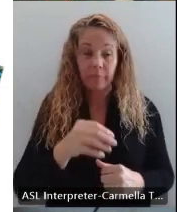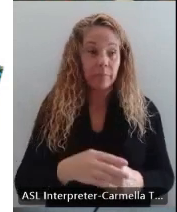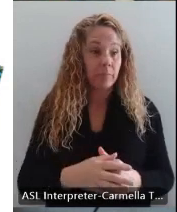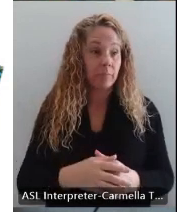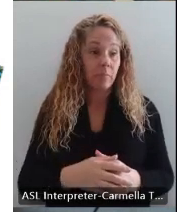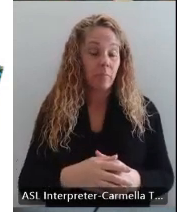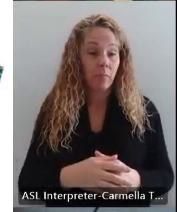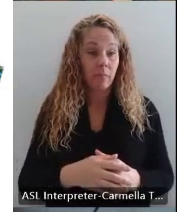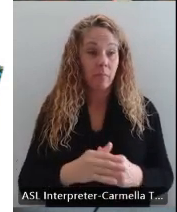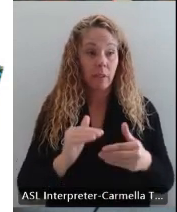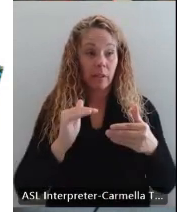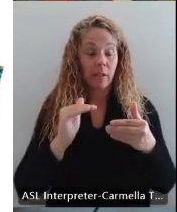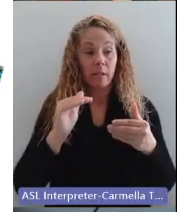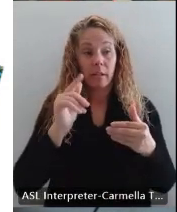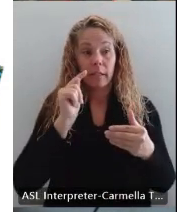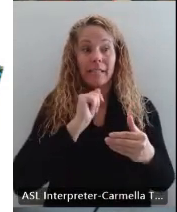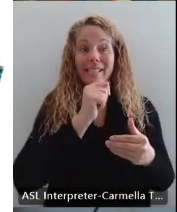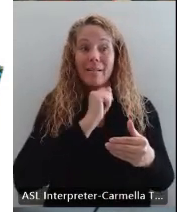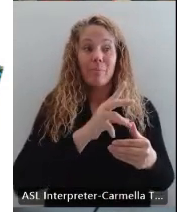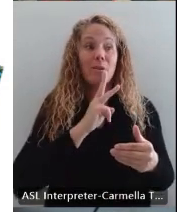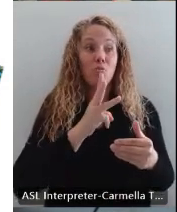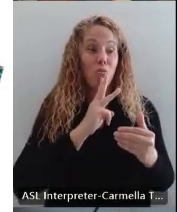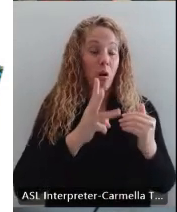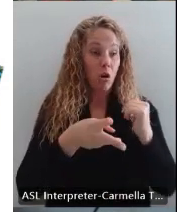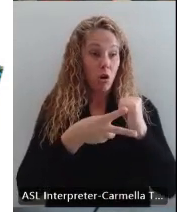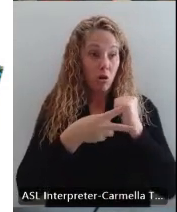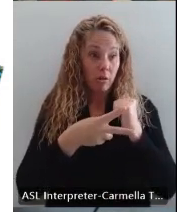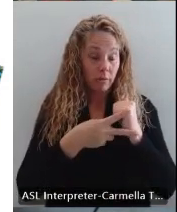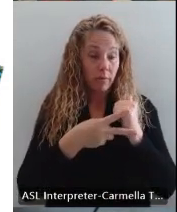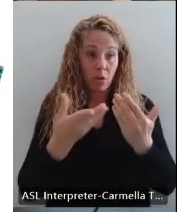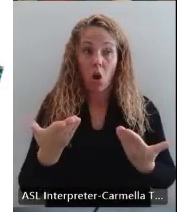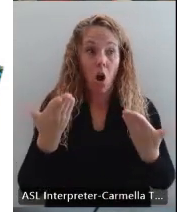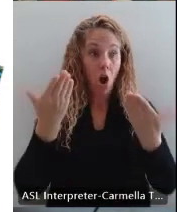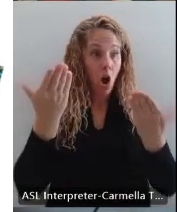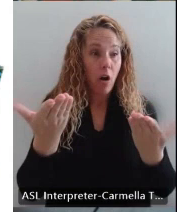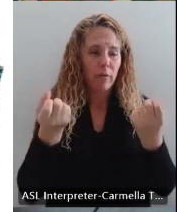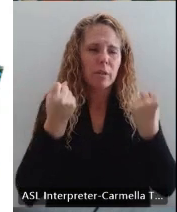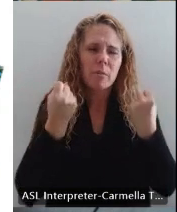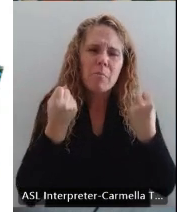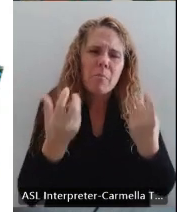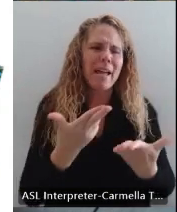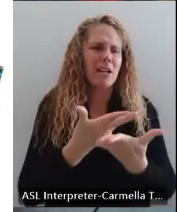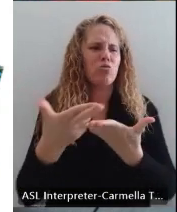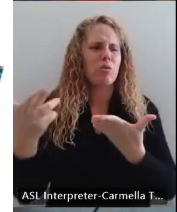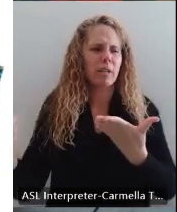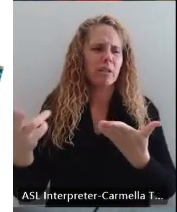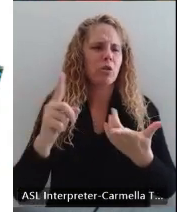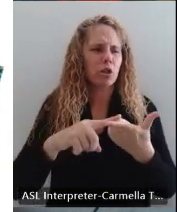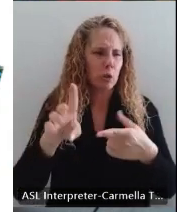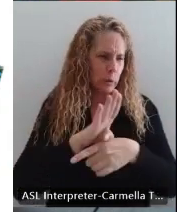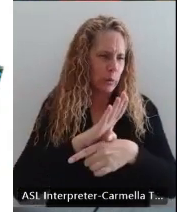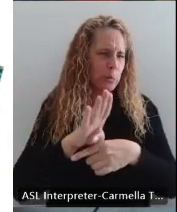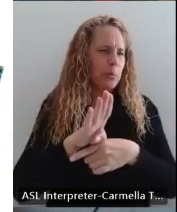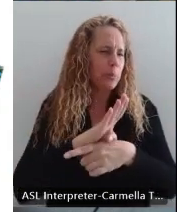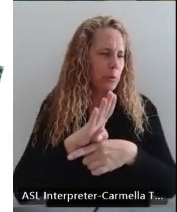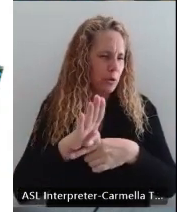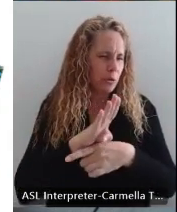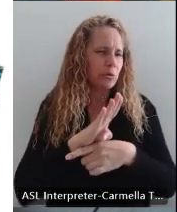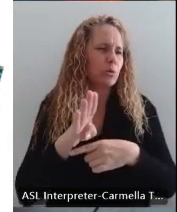Tempe Water Conservation offers a lot of resources to its commercial properties.